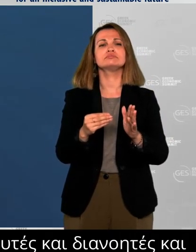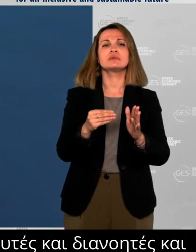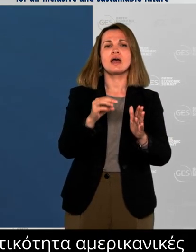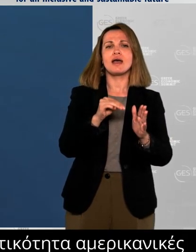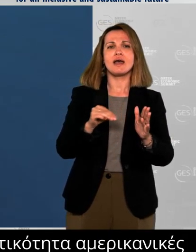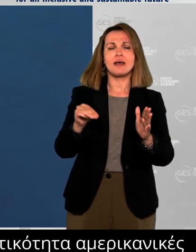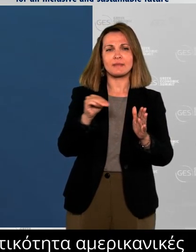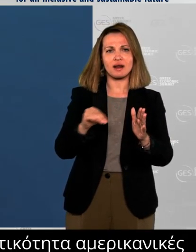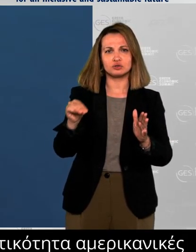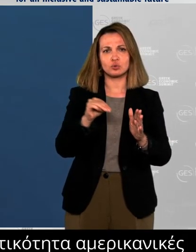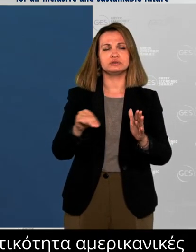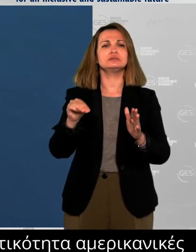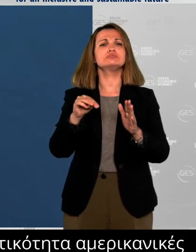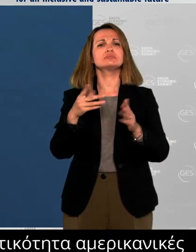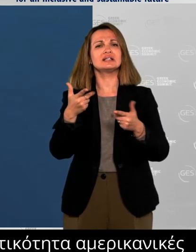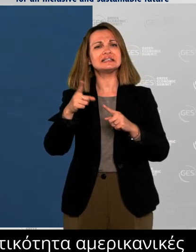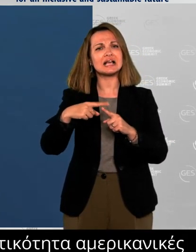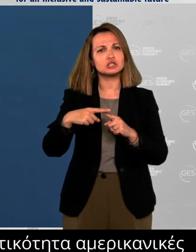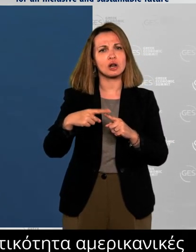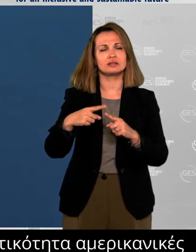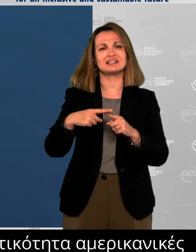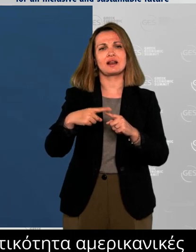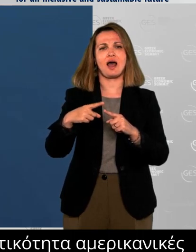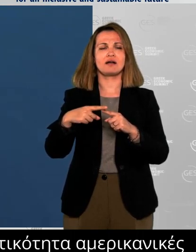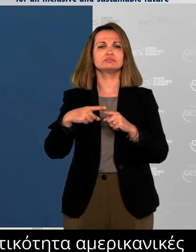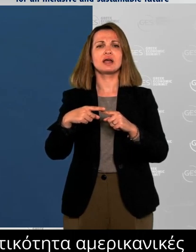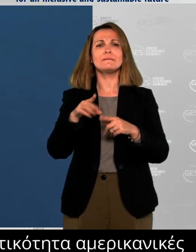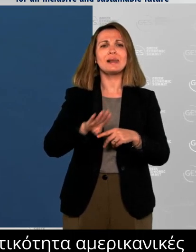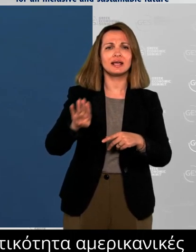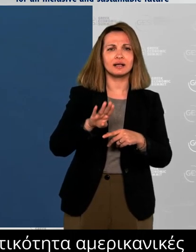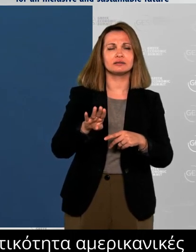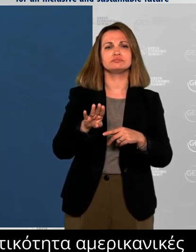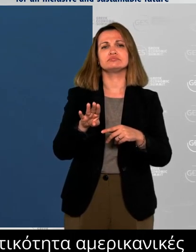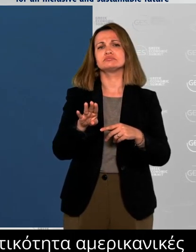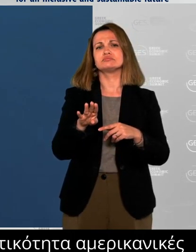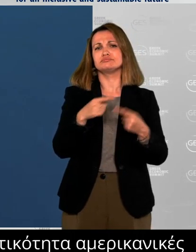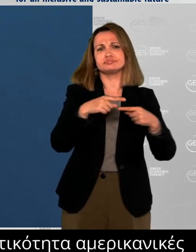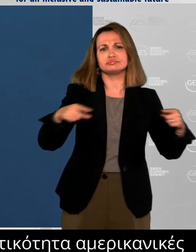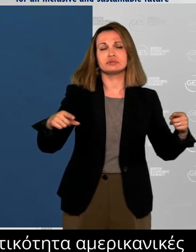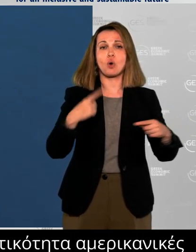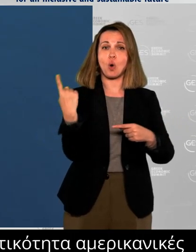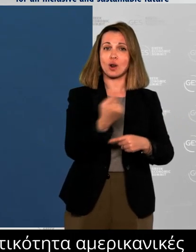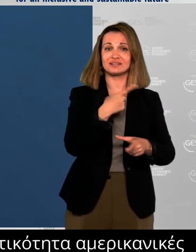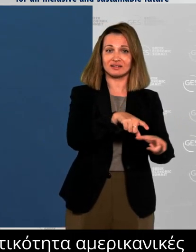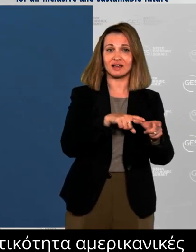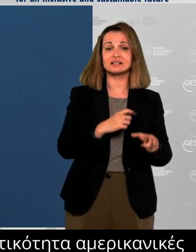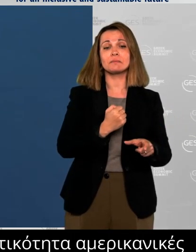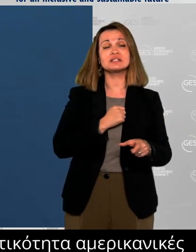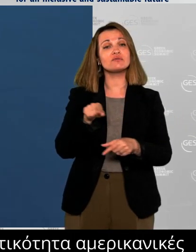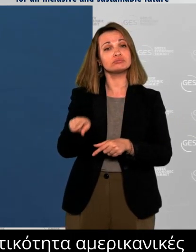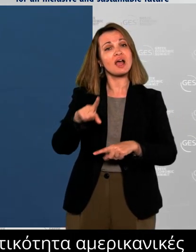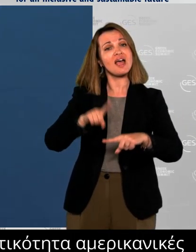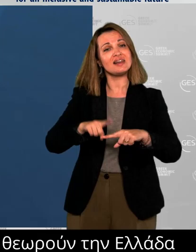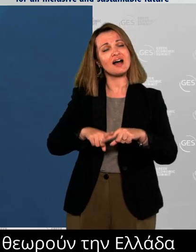Advent Technologies, Tesla, Blink are all calling Greece home while rapidly expanding their footprint here